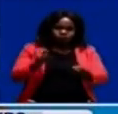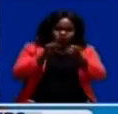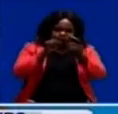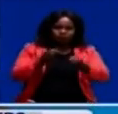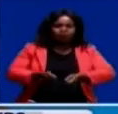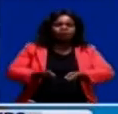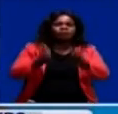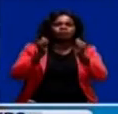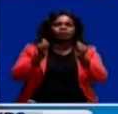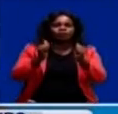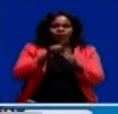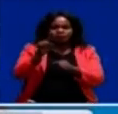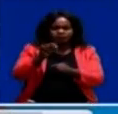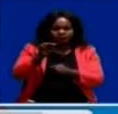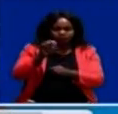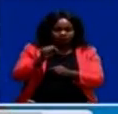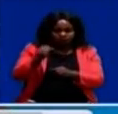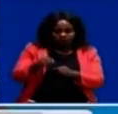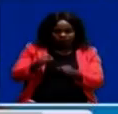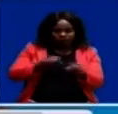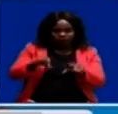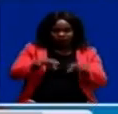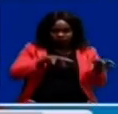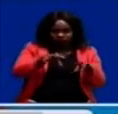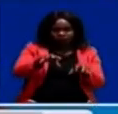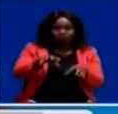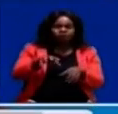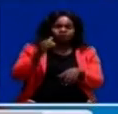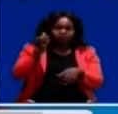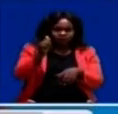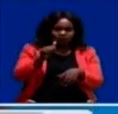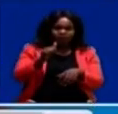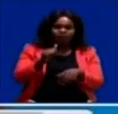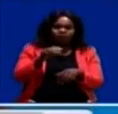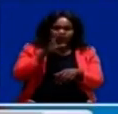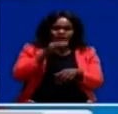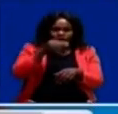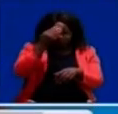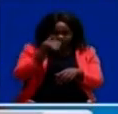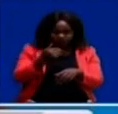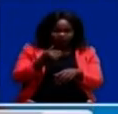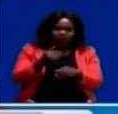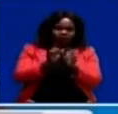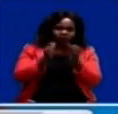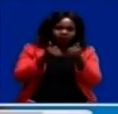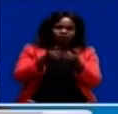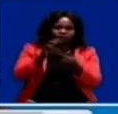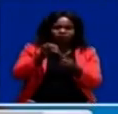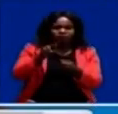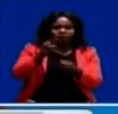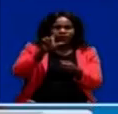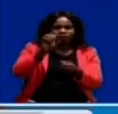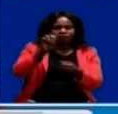themselves. ZNS Chief of Logistics, Brigadier General Manson Mutonga, spoke on behalf of General Molenga at the ZNS